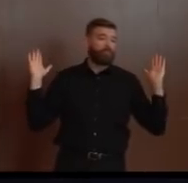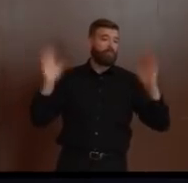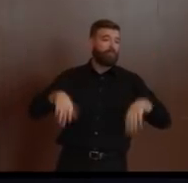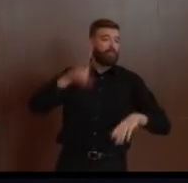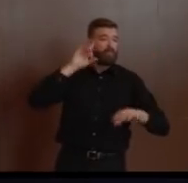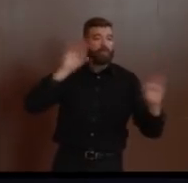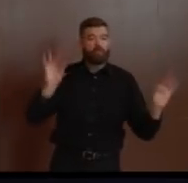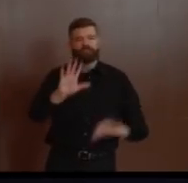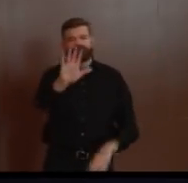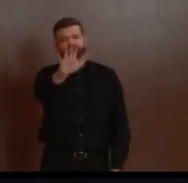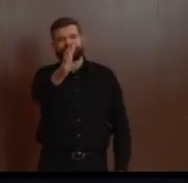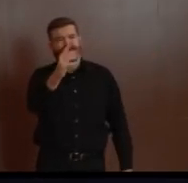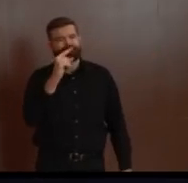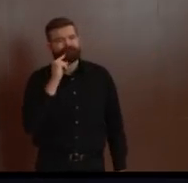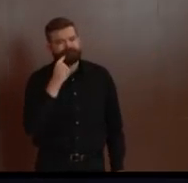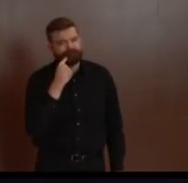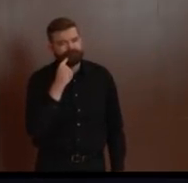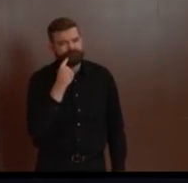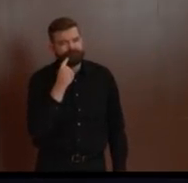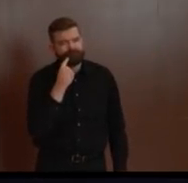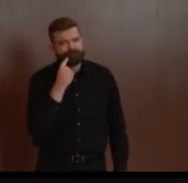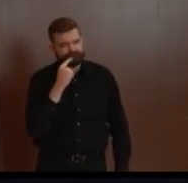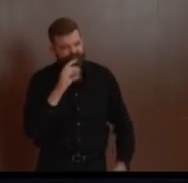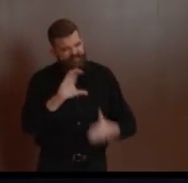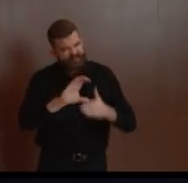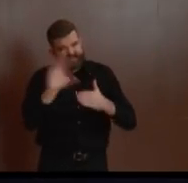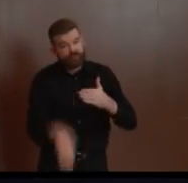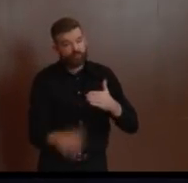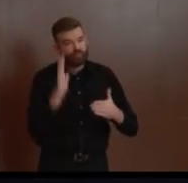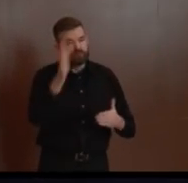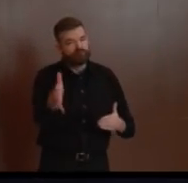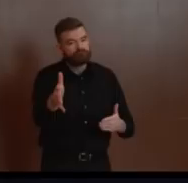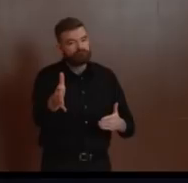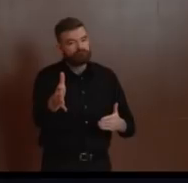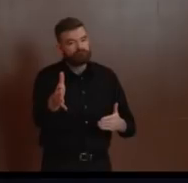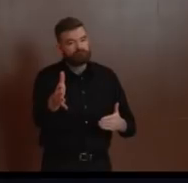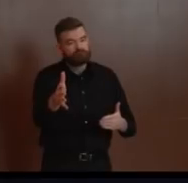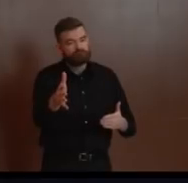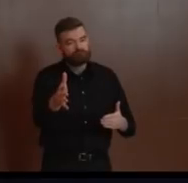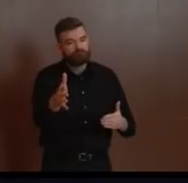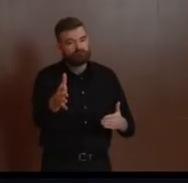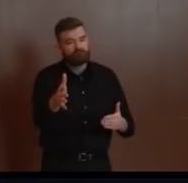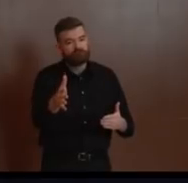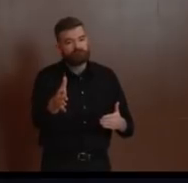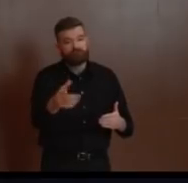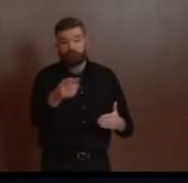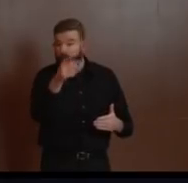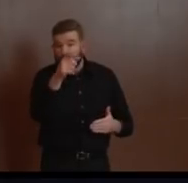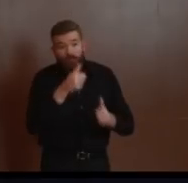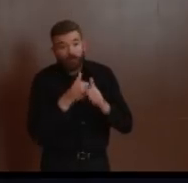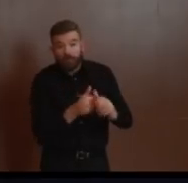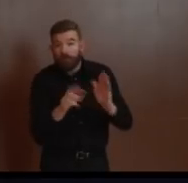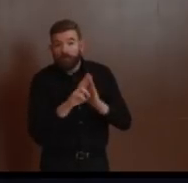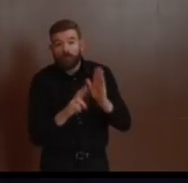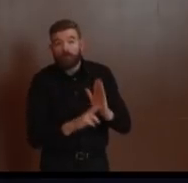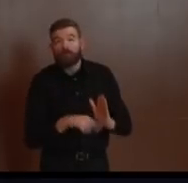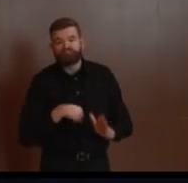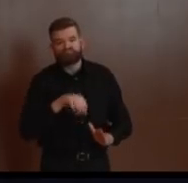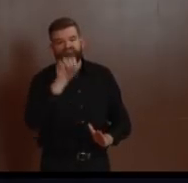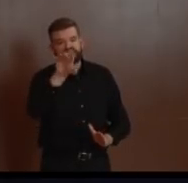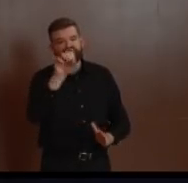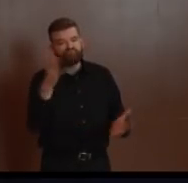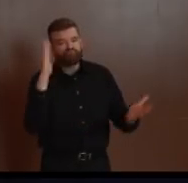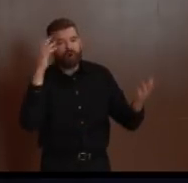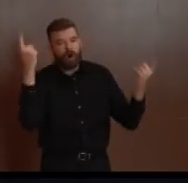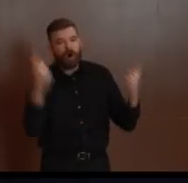to cracking down on those individuals who refuse to comply in three ways. First, we're pursuing violations of the